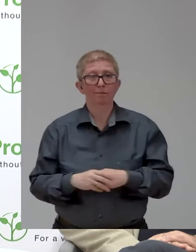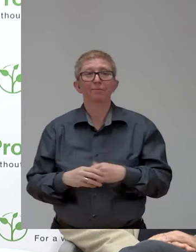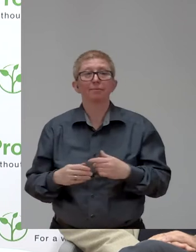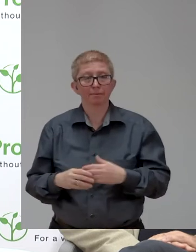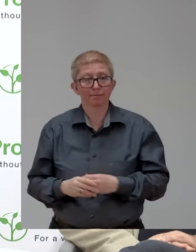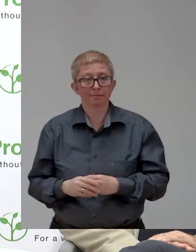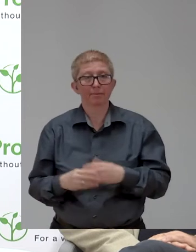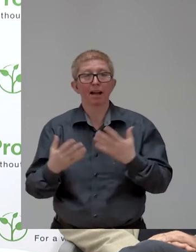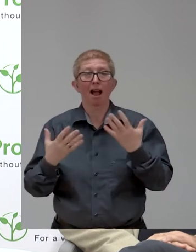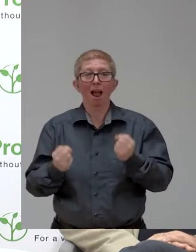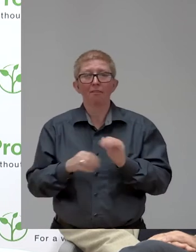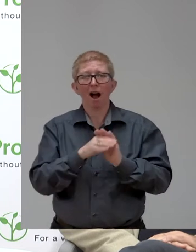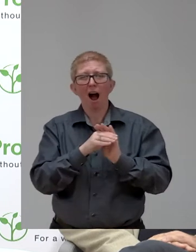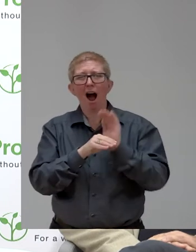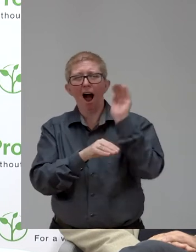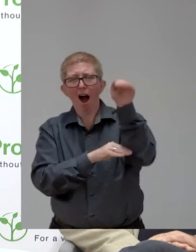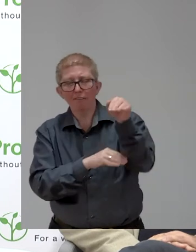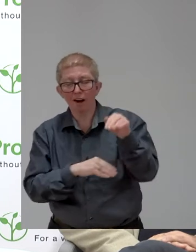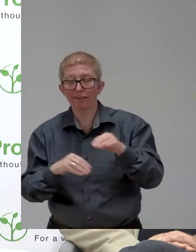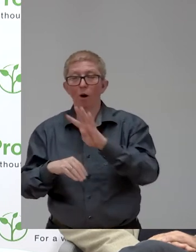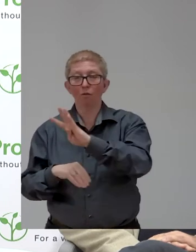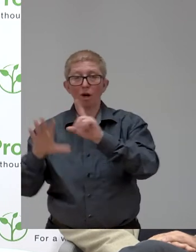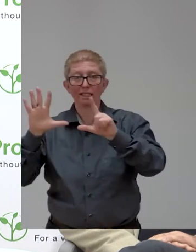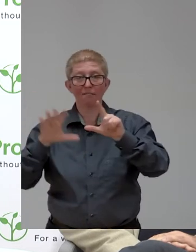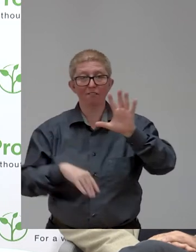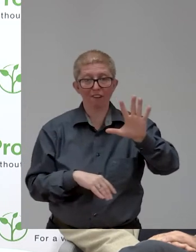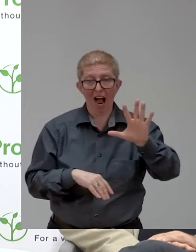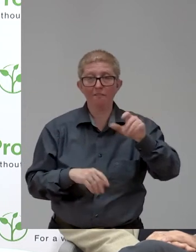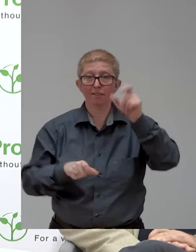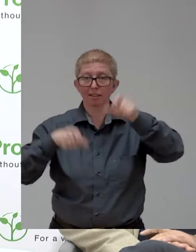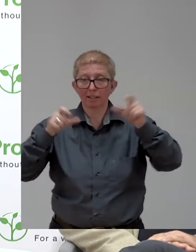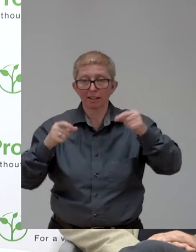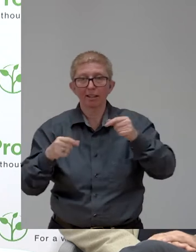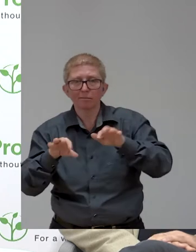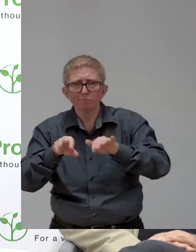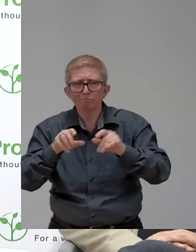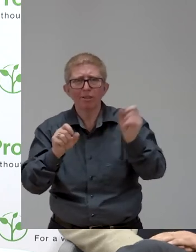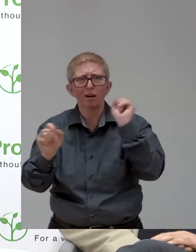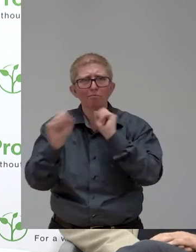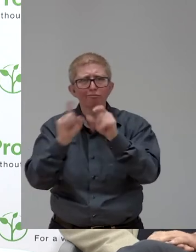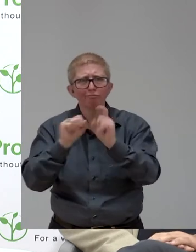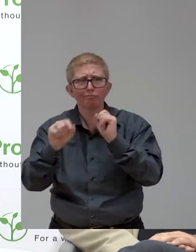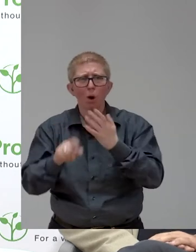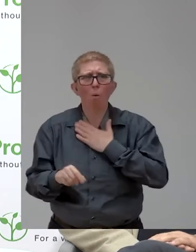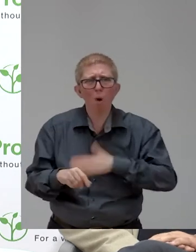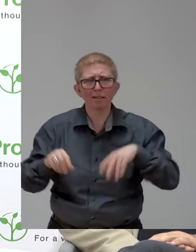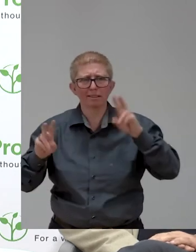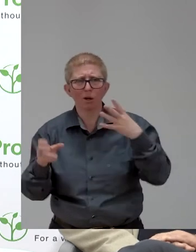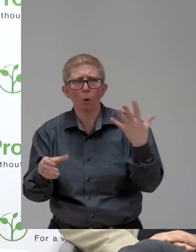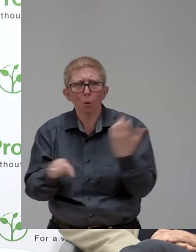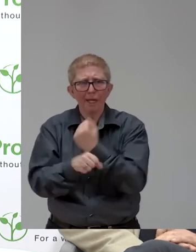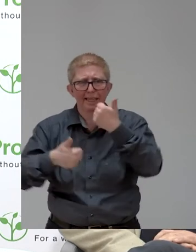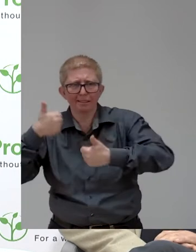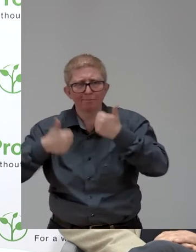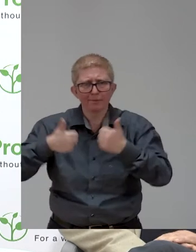nominations this year. The topic is employment for persons with disabilities and also information and communication